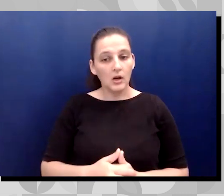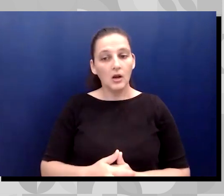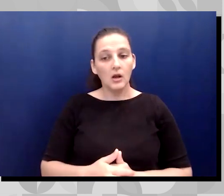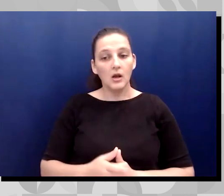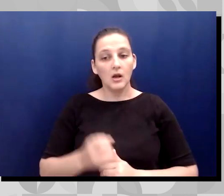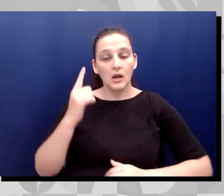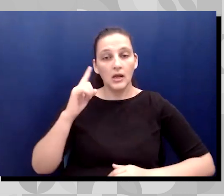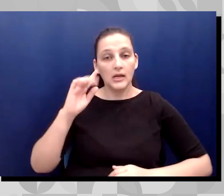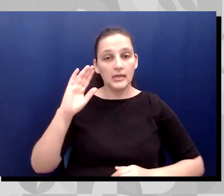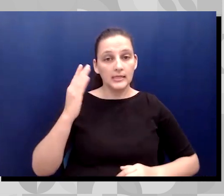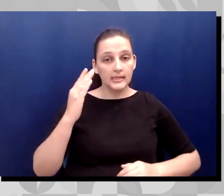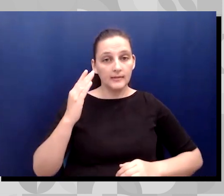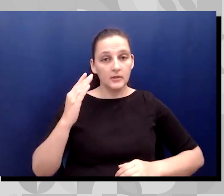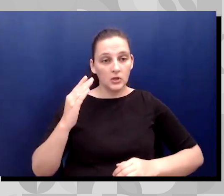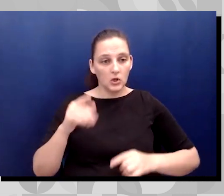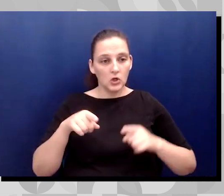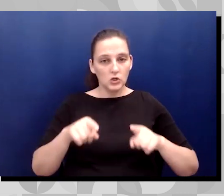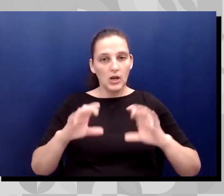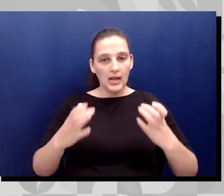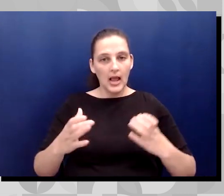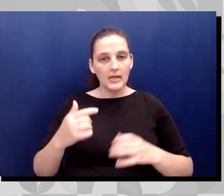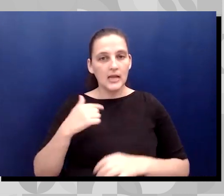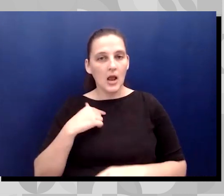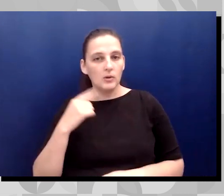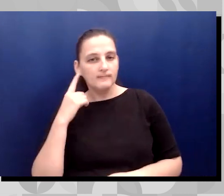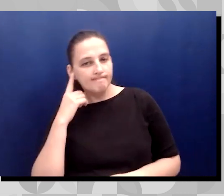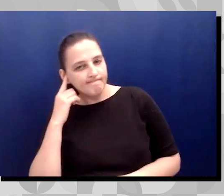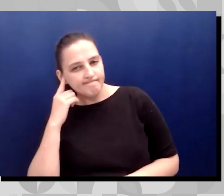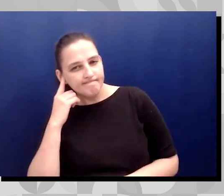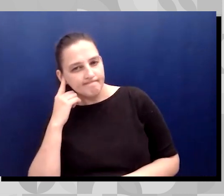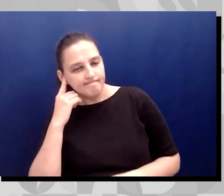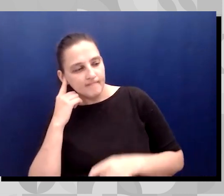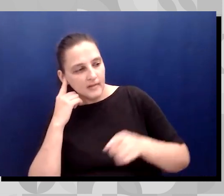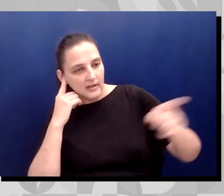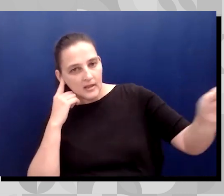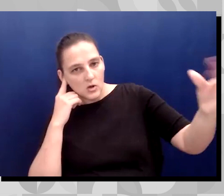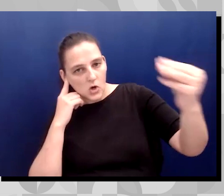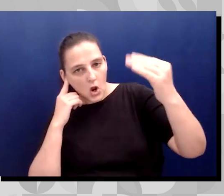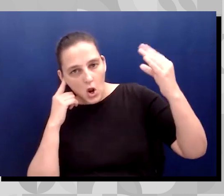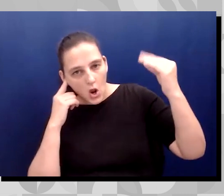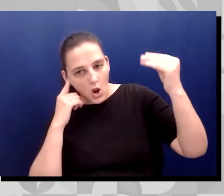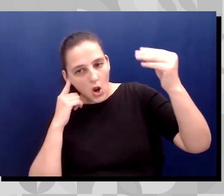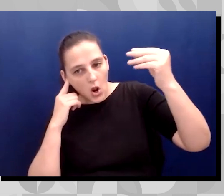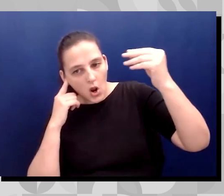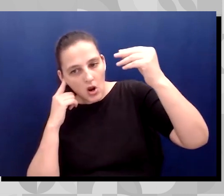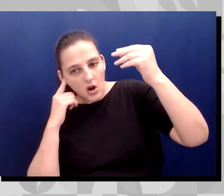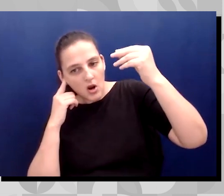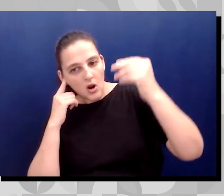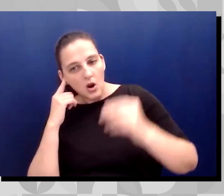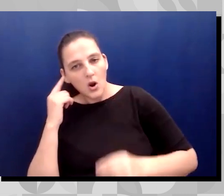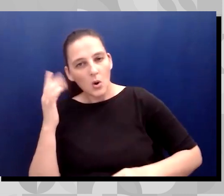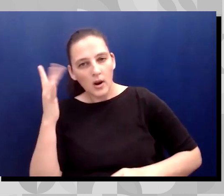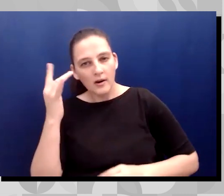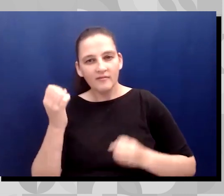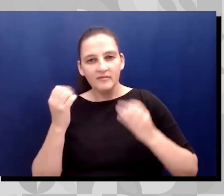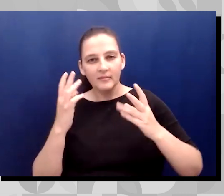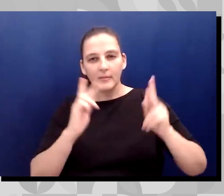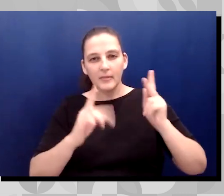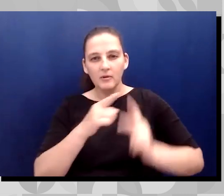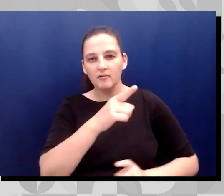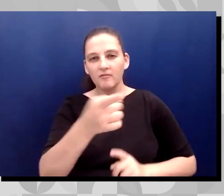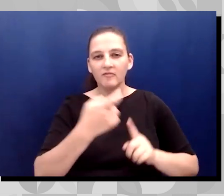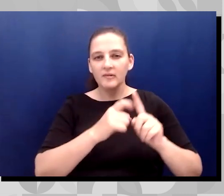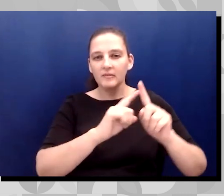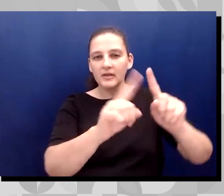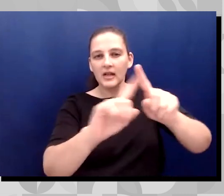like this while people were talking because everybody had an, like a lot of people were from all over the country and in Washington